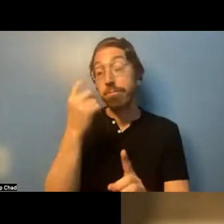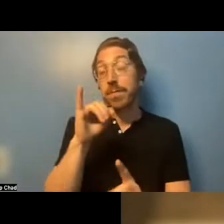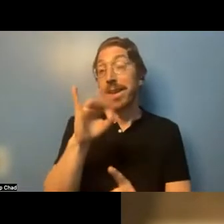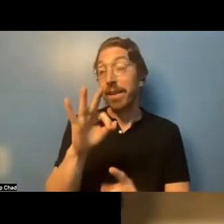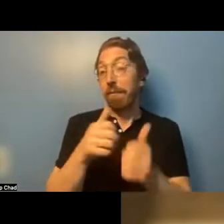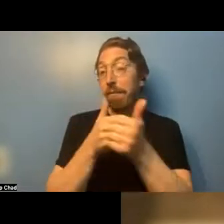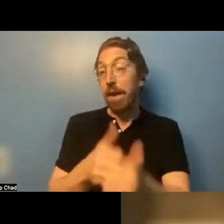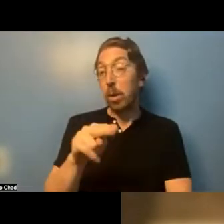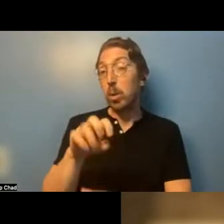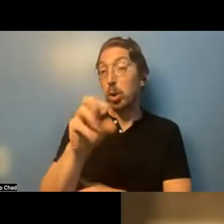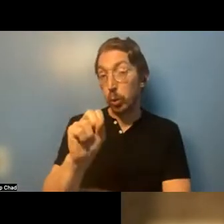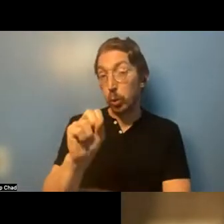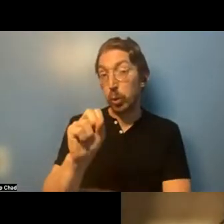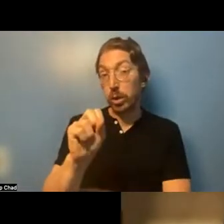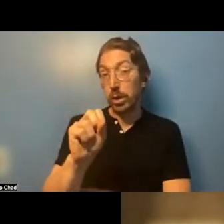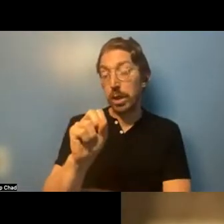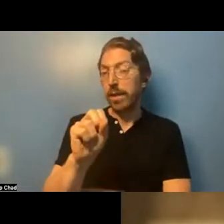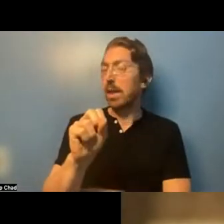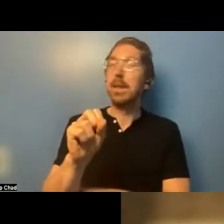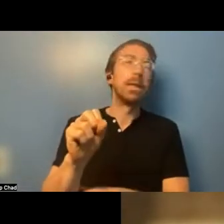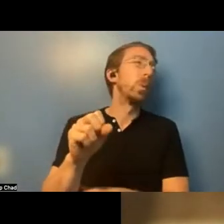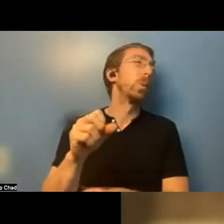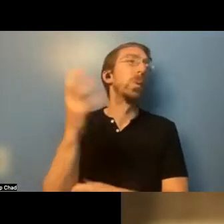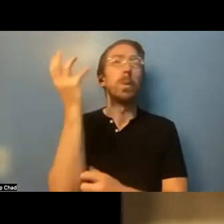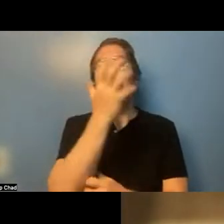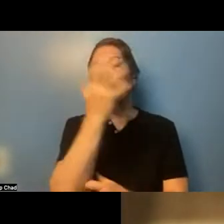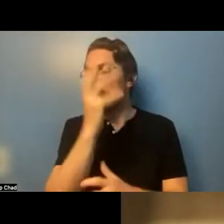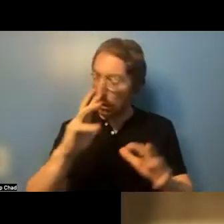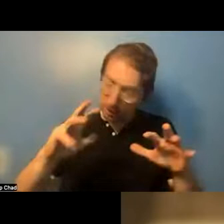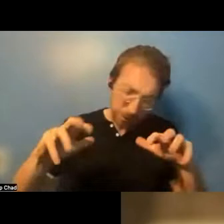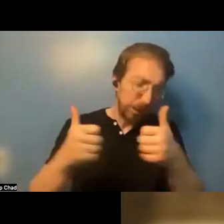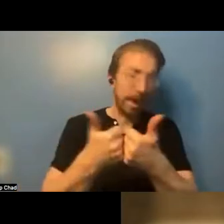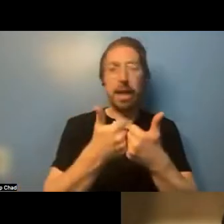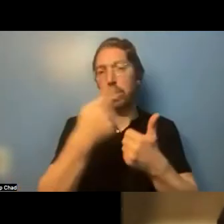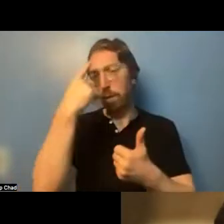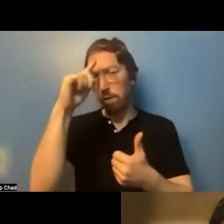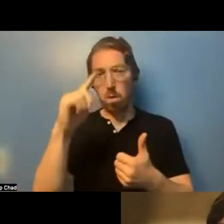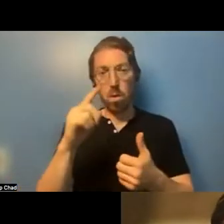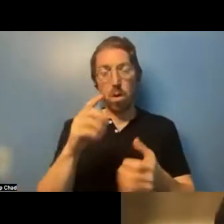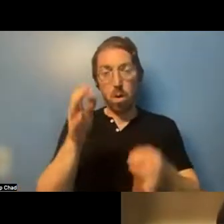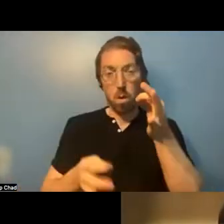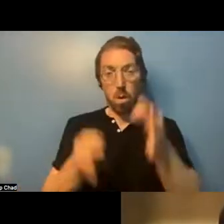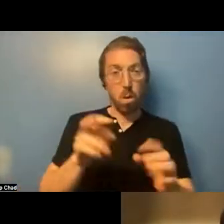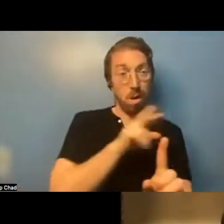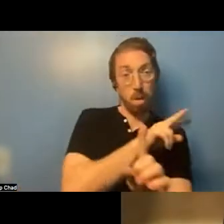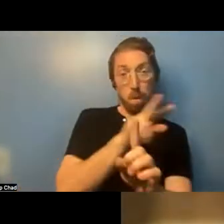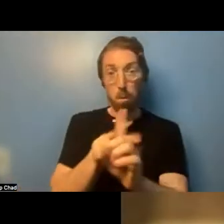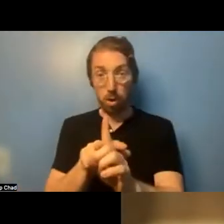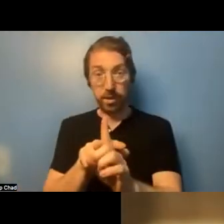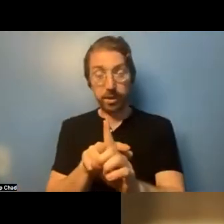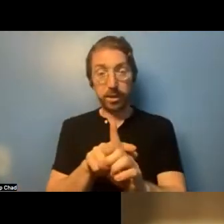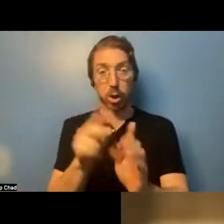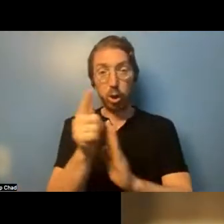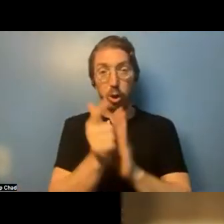challenge accessing those court appointed attorneys because the volume is so high that many